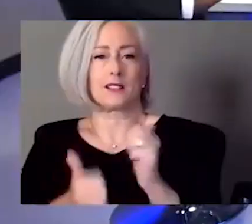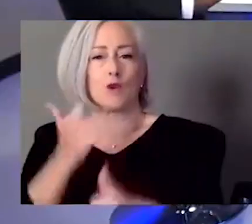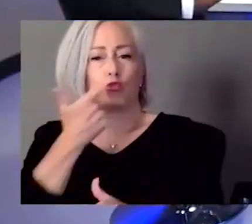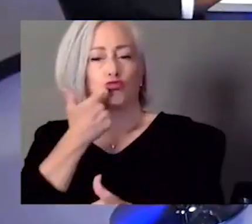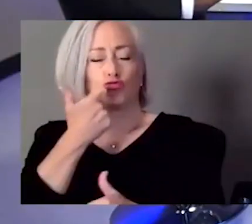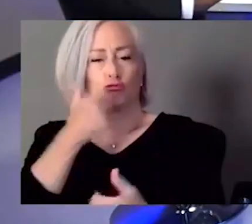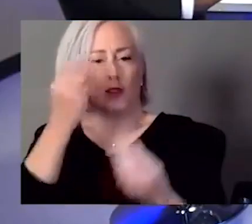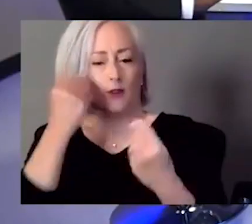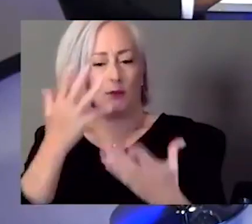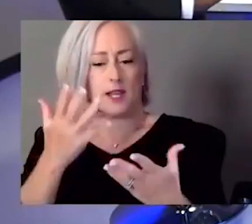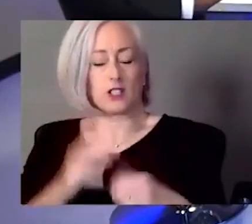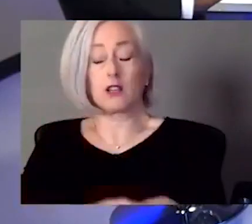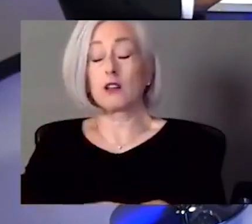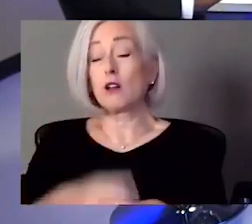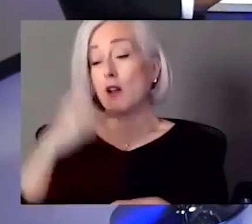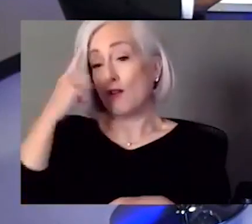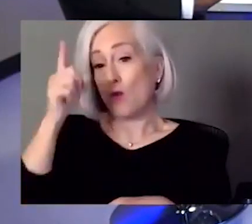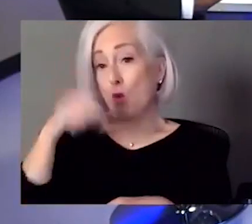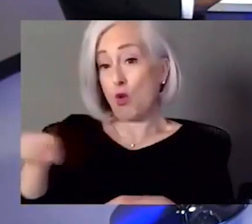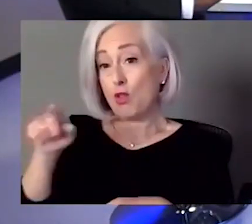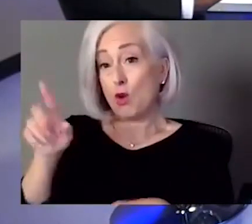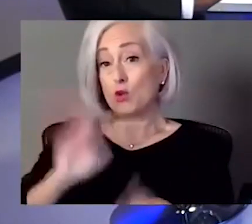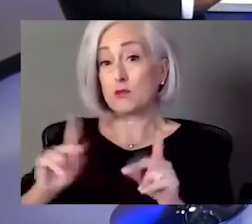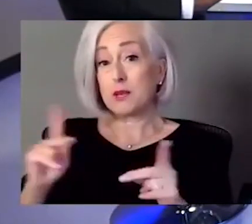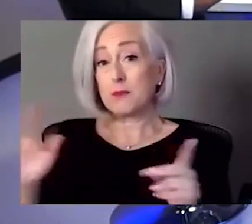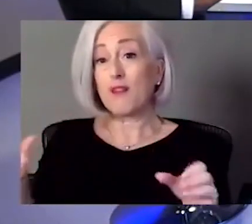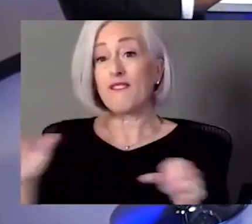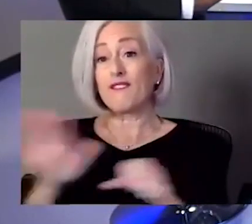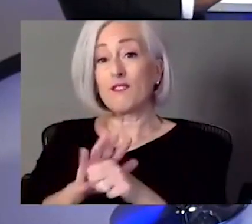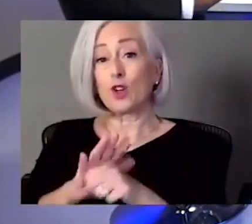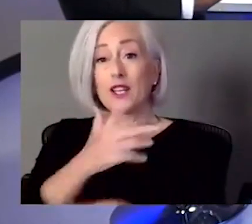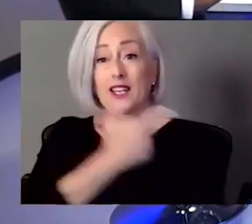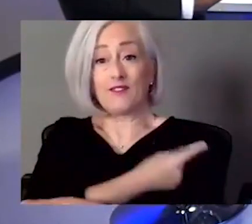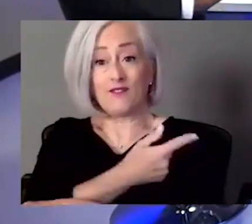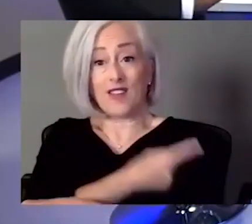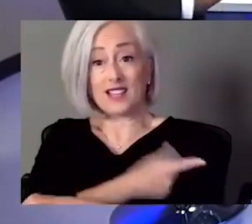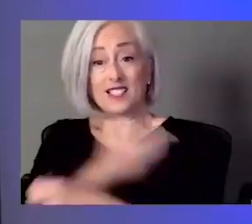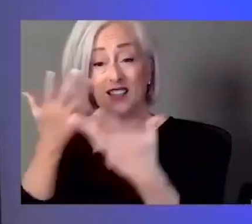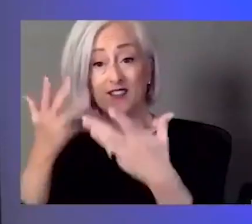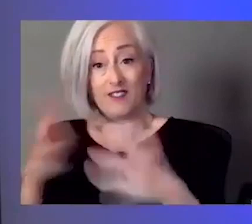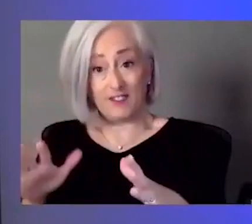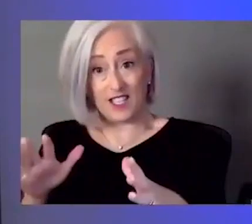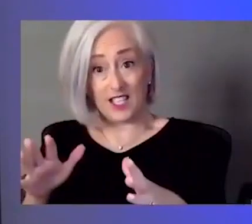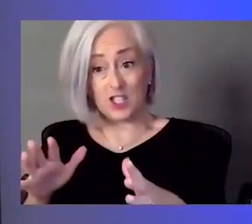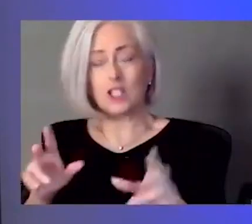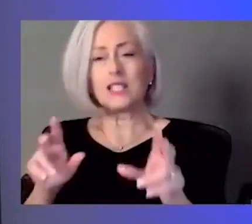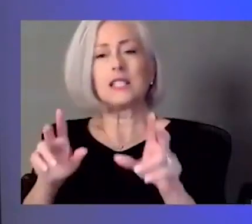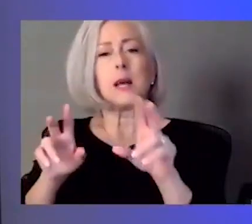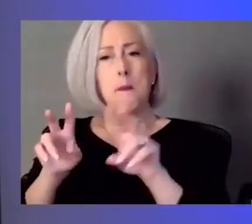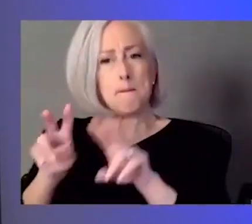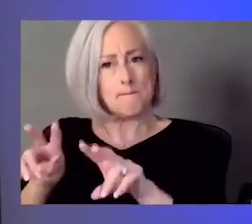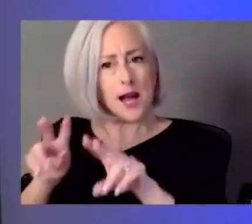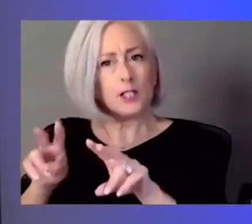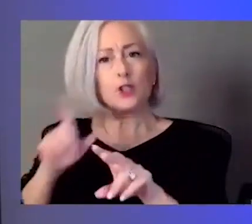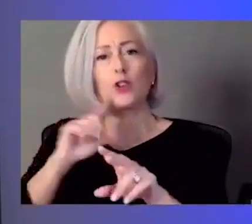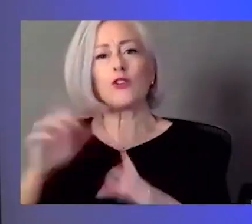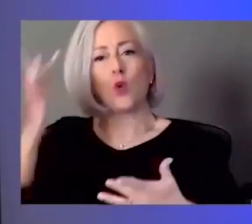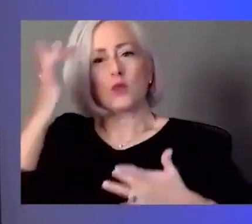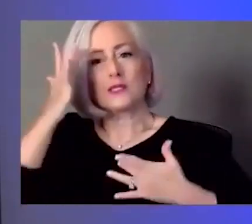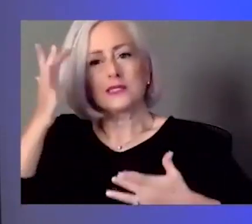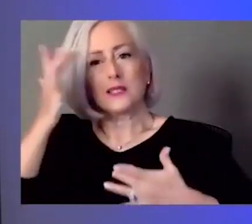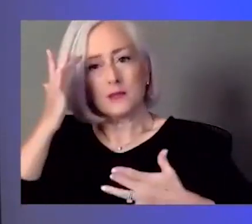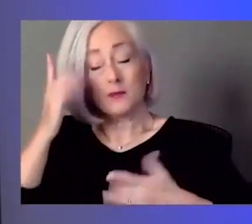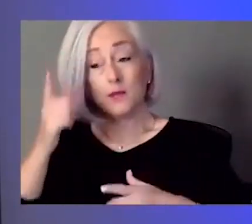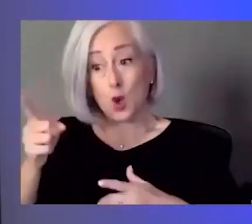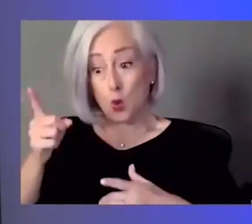for those that are fully vaccinated, that's why it's so important to continue to monitor for symptoms. Once you develop symptoms, um, that's when per, I mean,